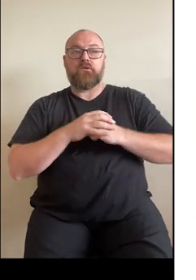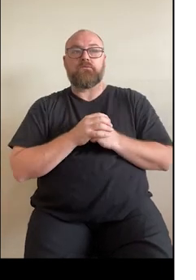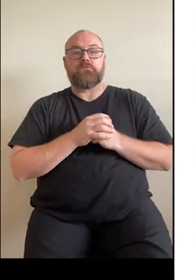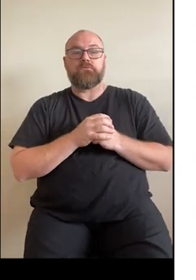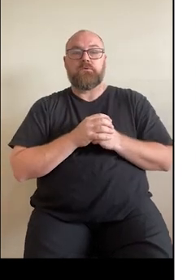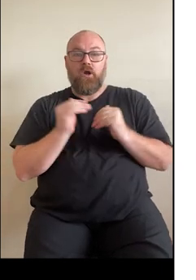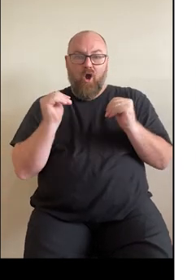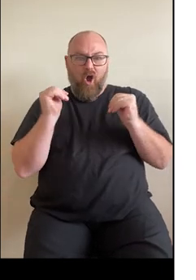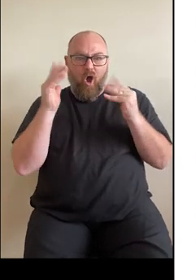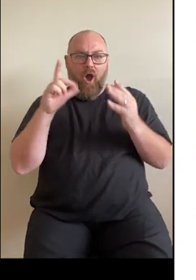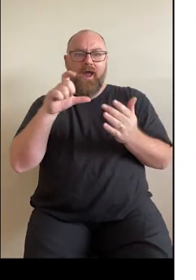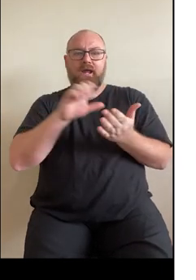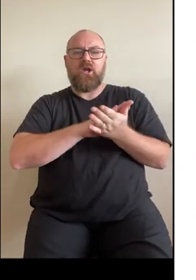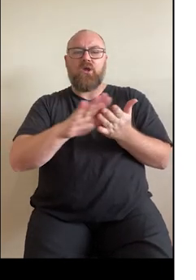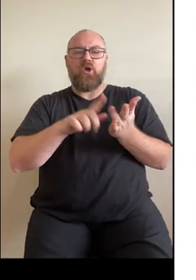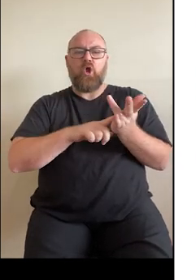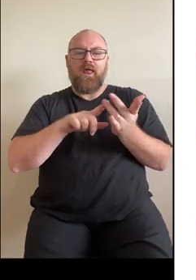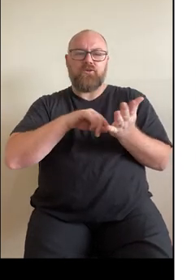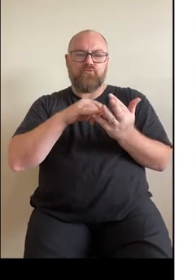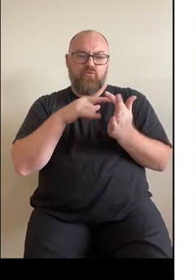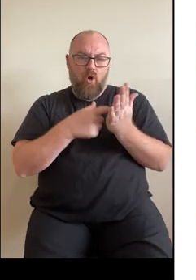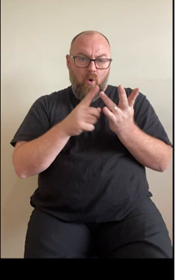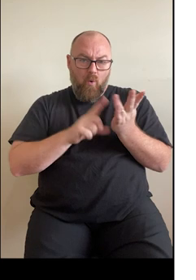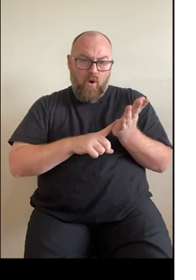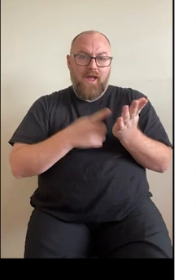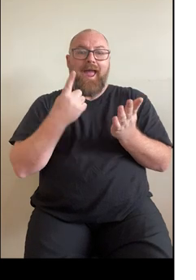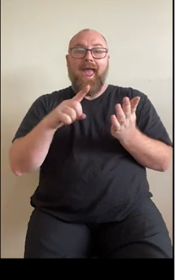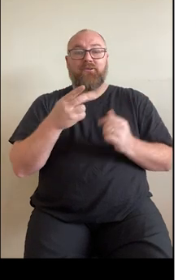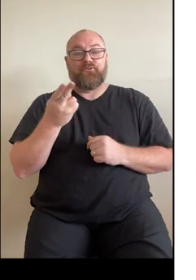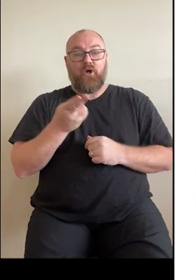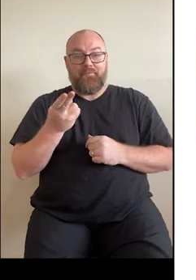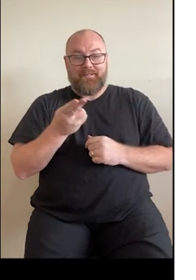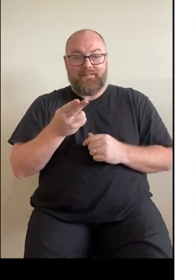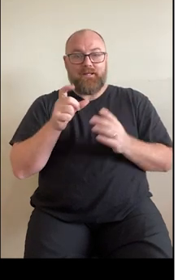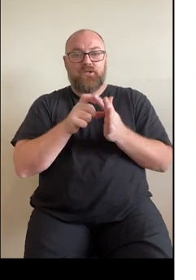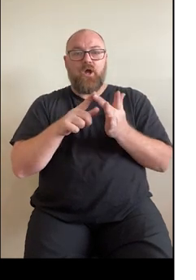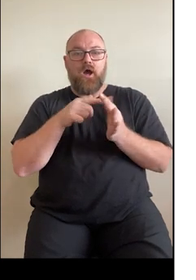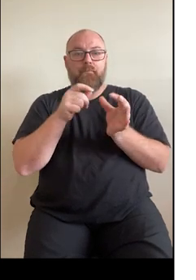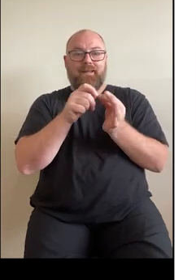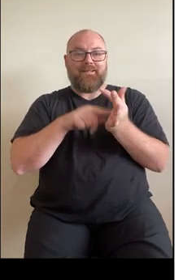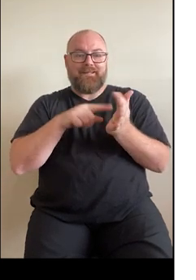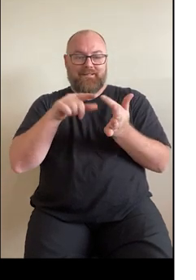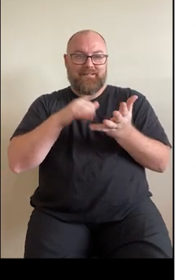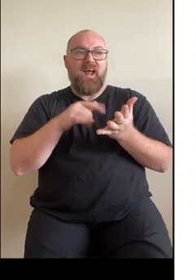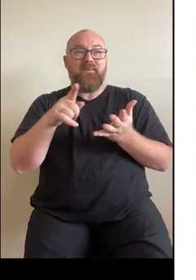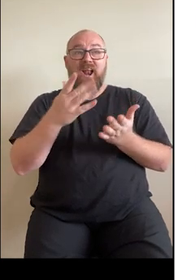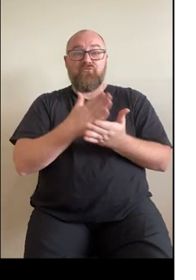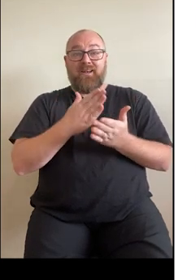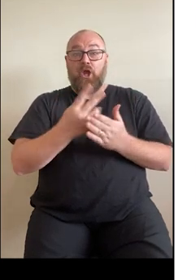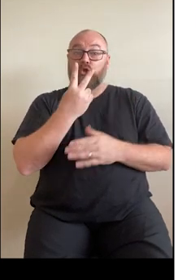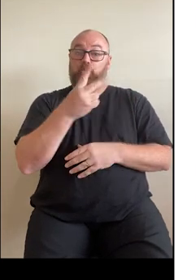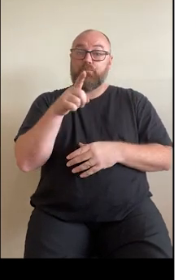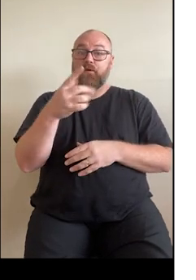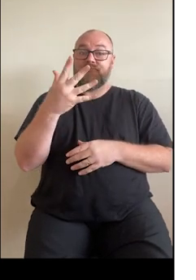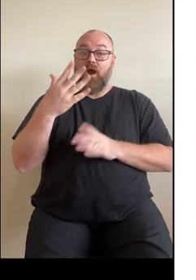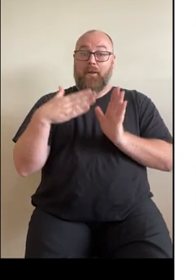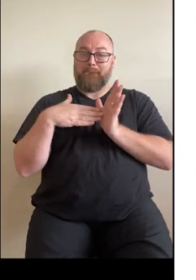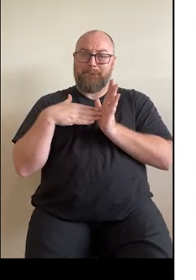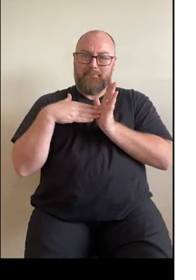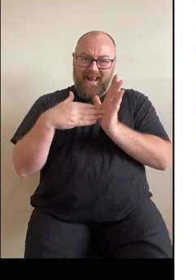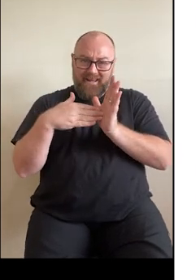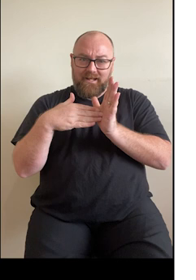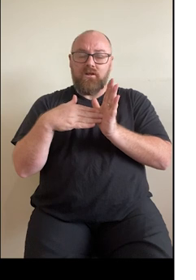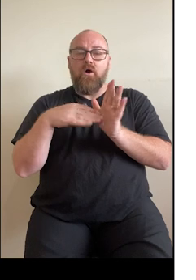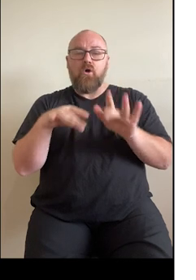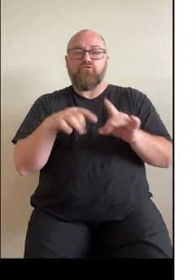elevated cholesterol and diabetes. It is estimated that 2.5 million Australians are at high risk of having